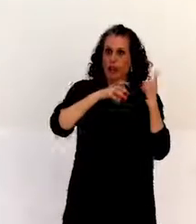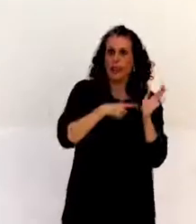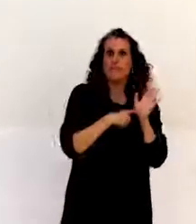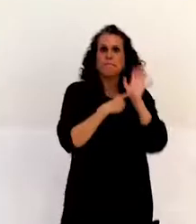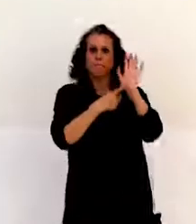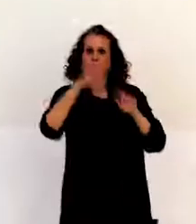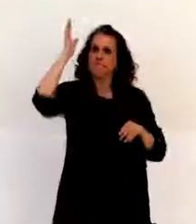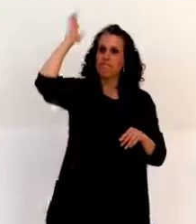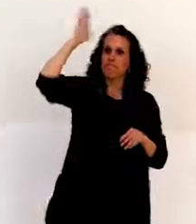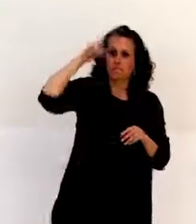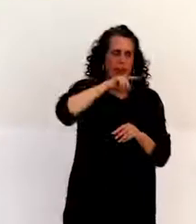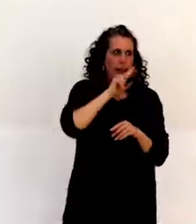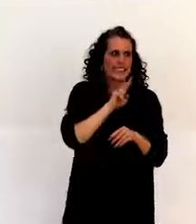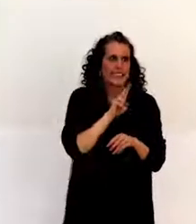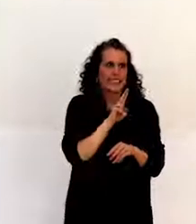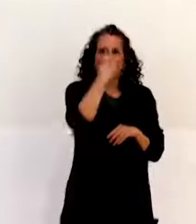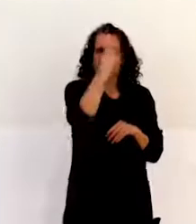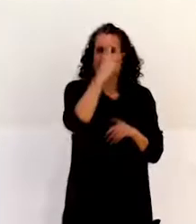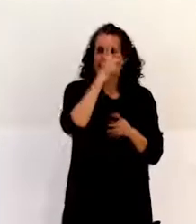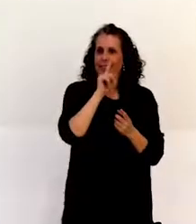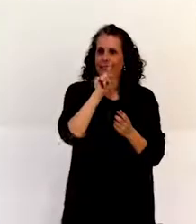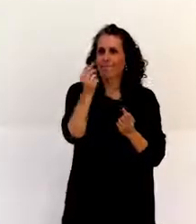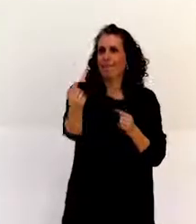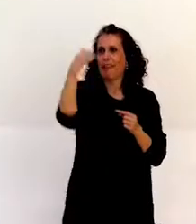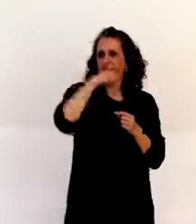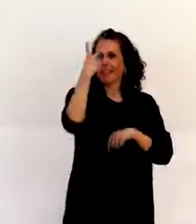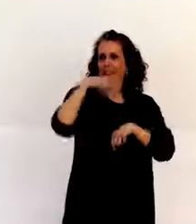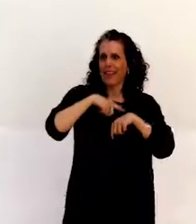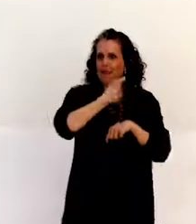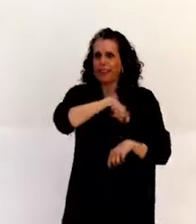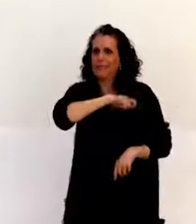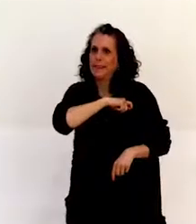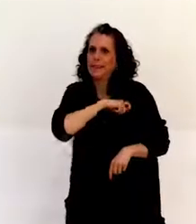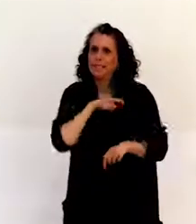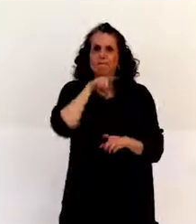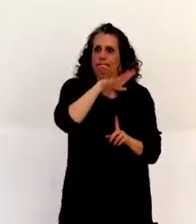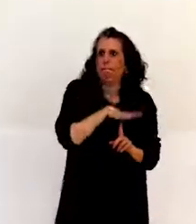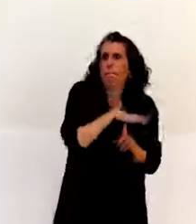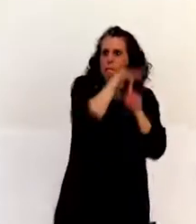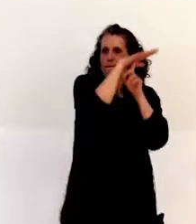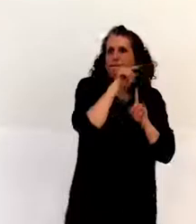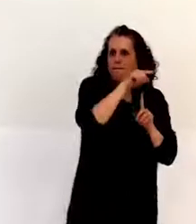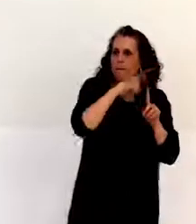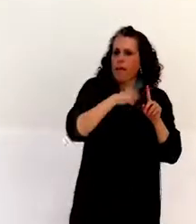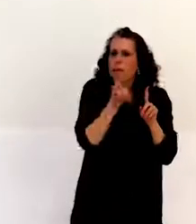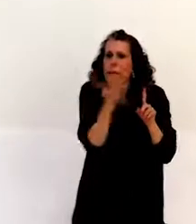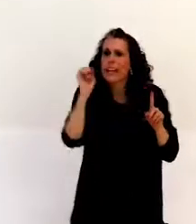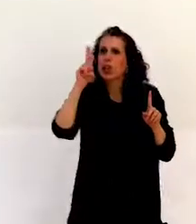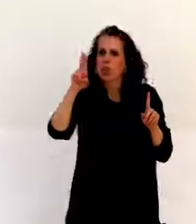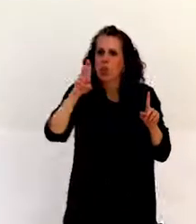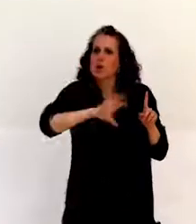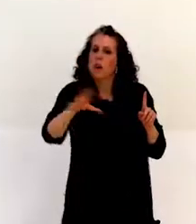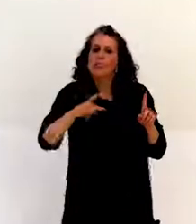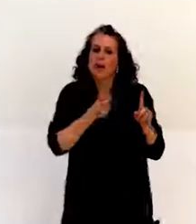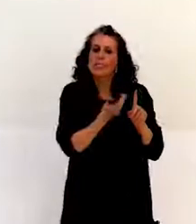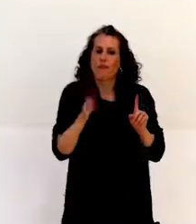second periodic report. So that was a very important number of other EU member states also received questions